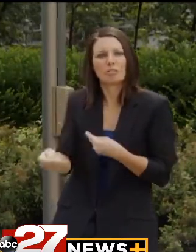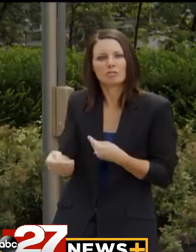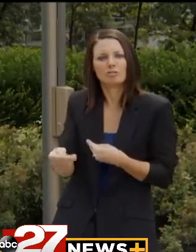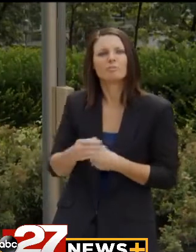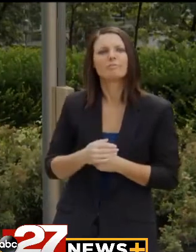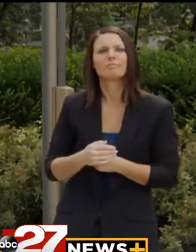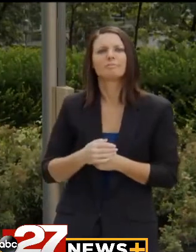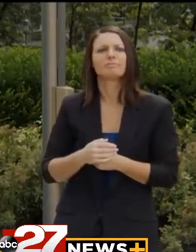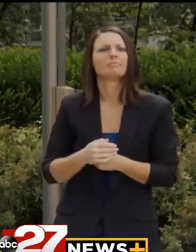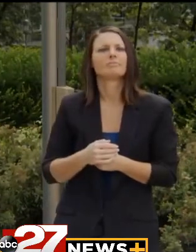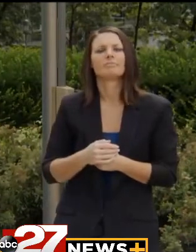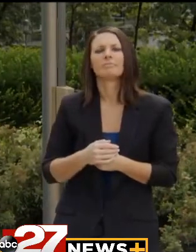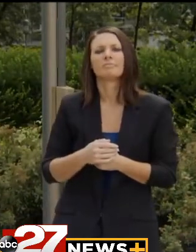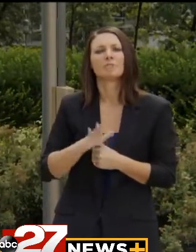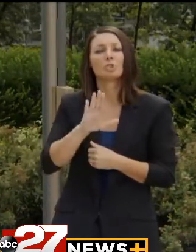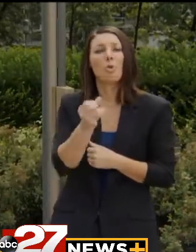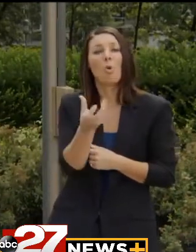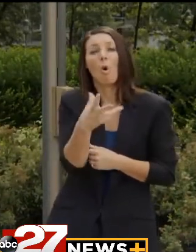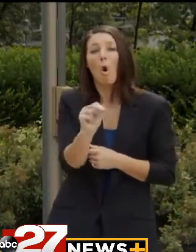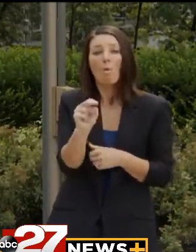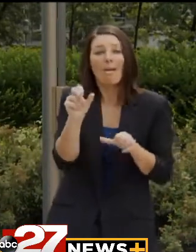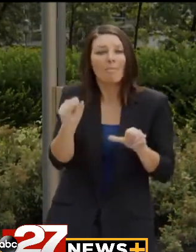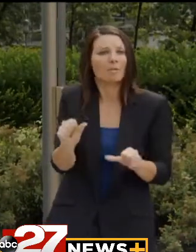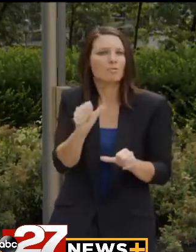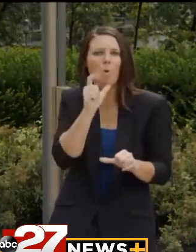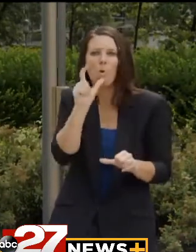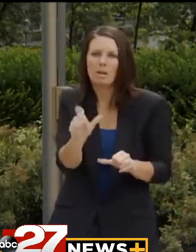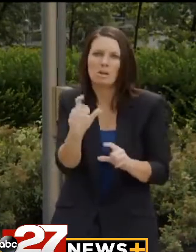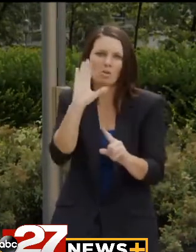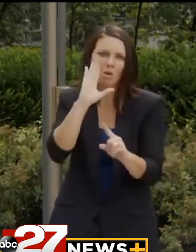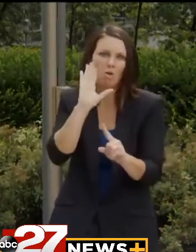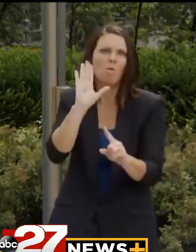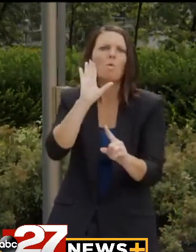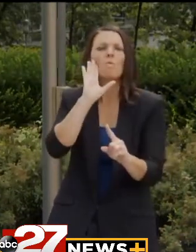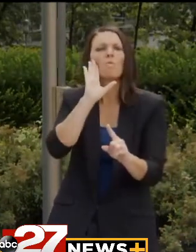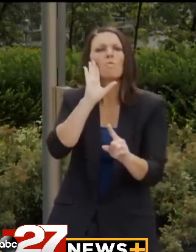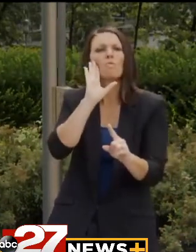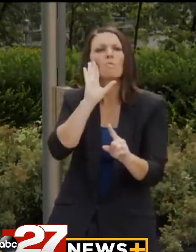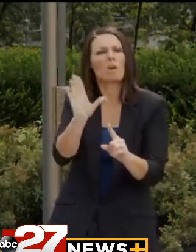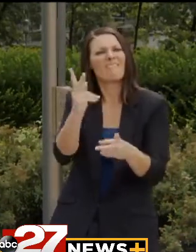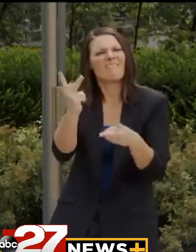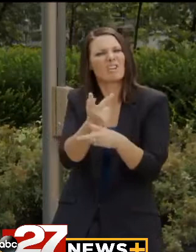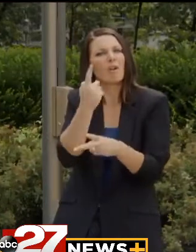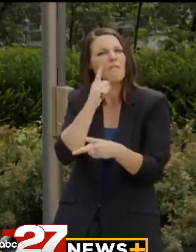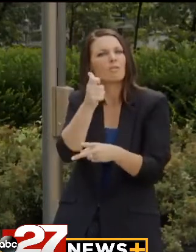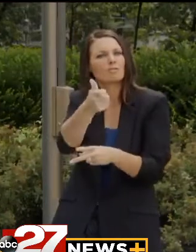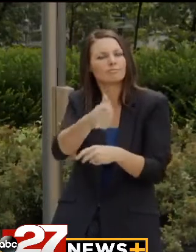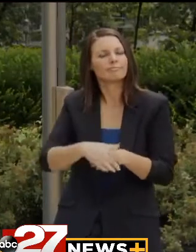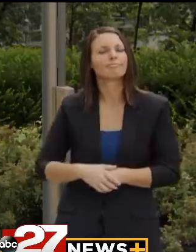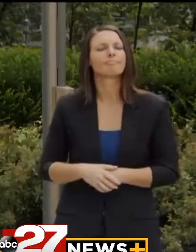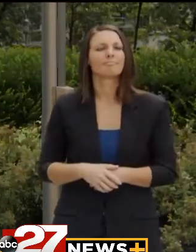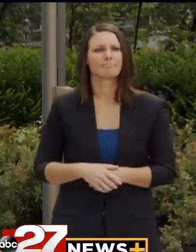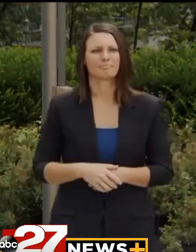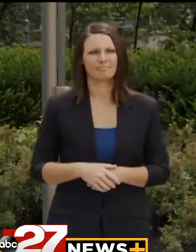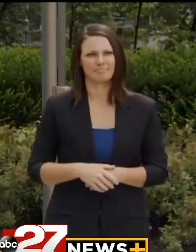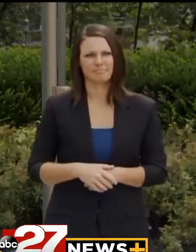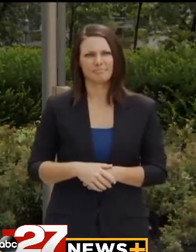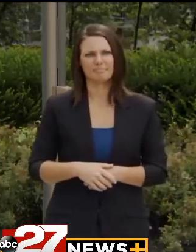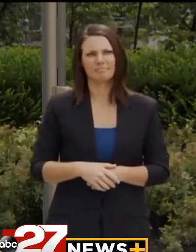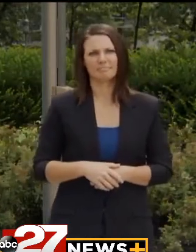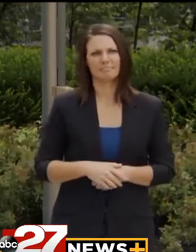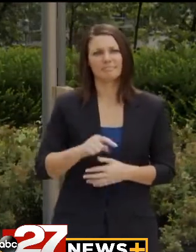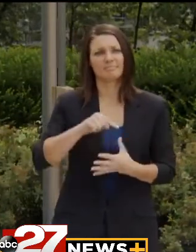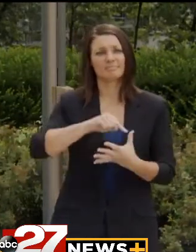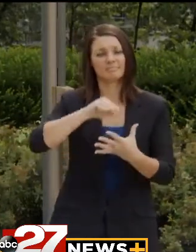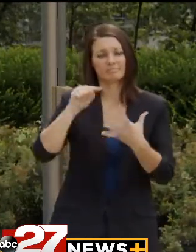You do not need to know your own eligibility. will compile or calculate that for you. These